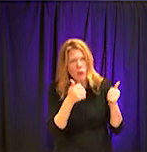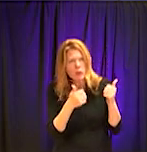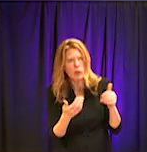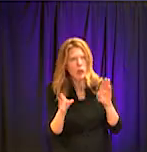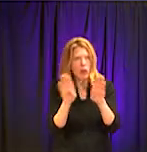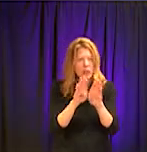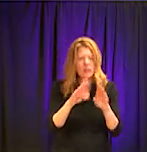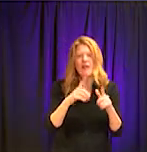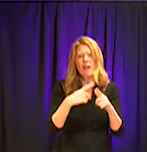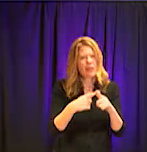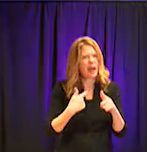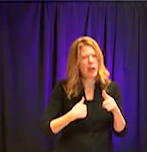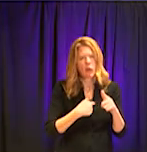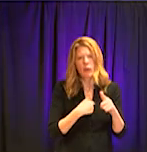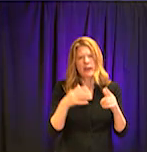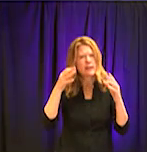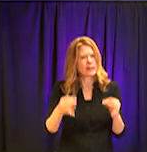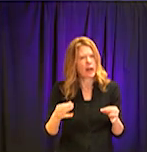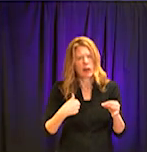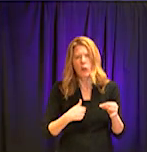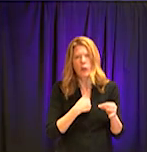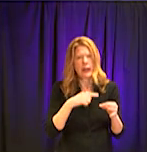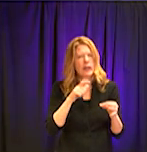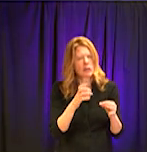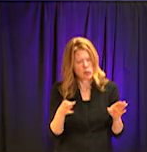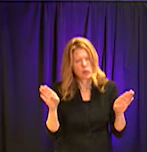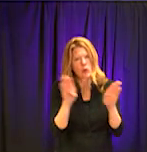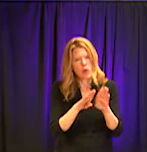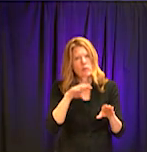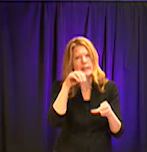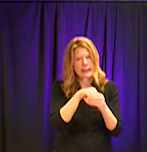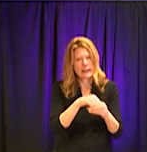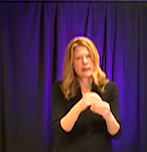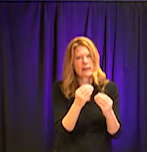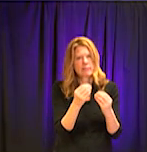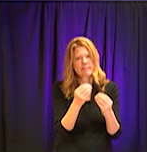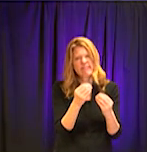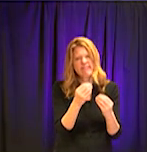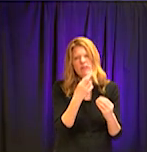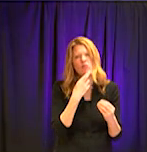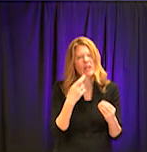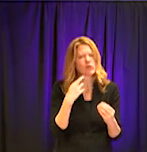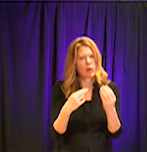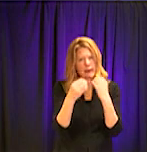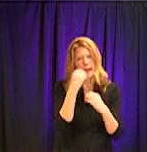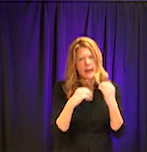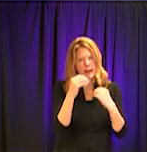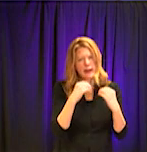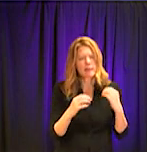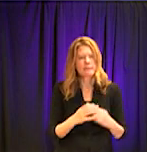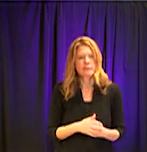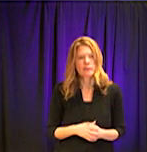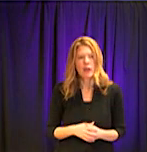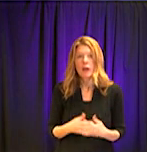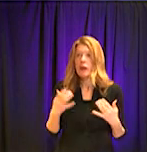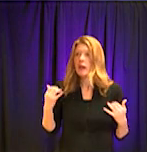Right. All right, Patty Garrett, thank you very much. We're going to open this up now to questions from our viewers out there. Thank